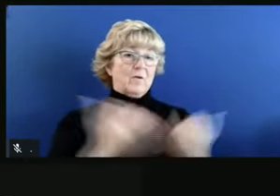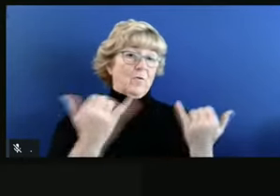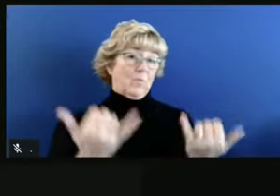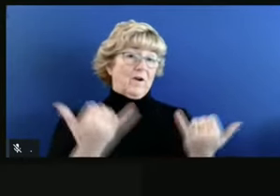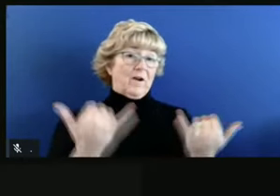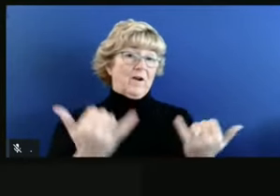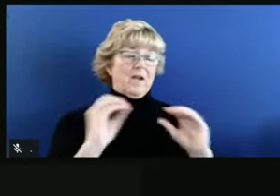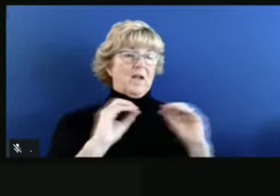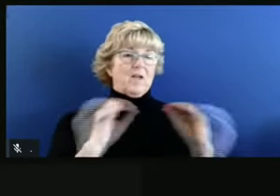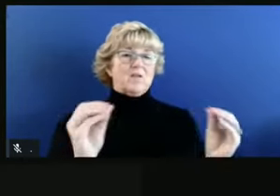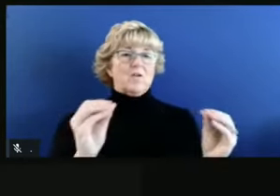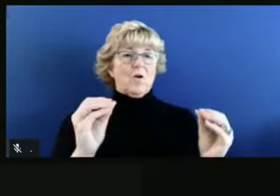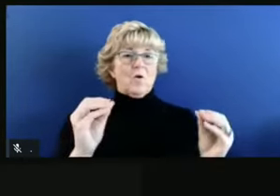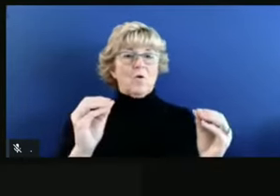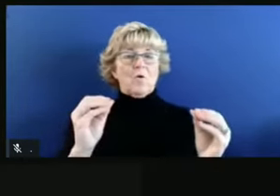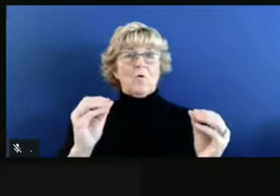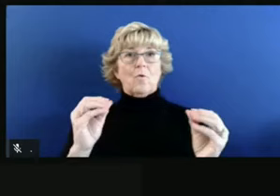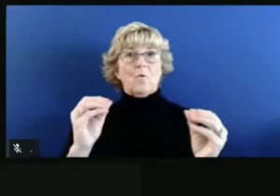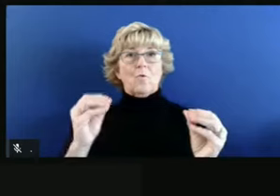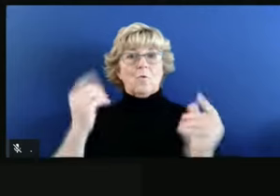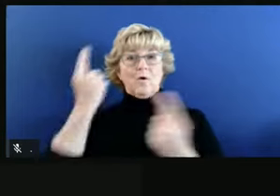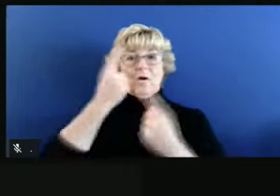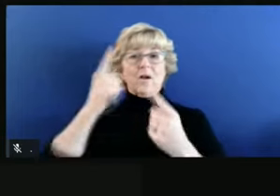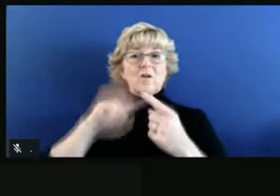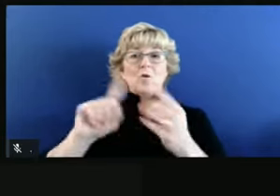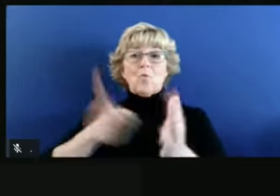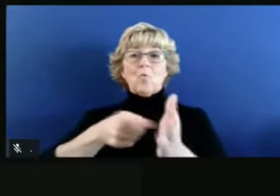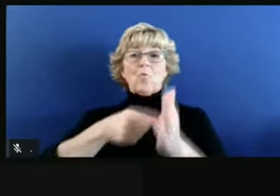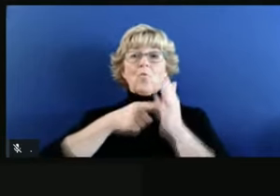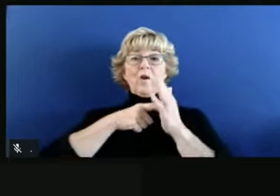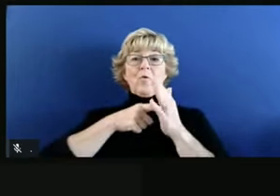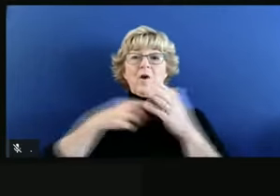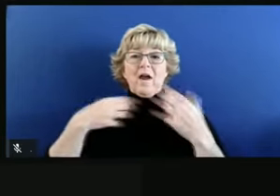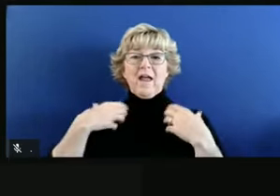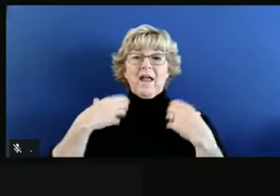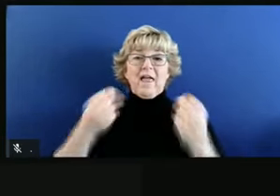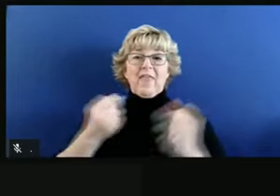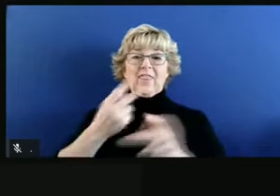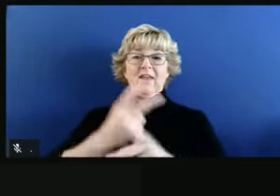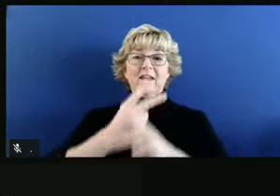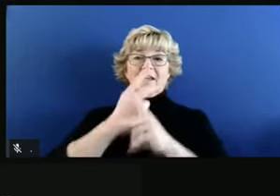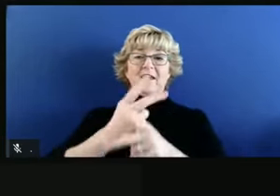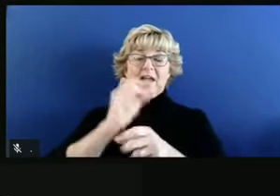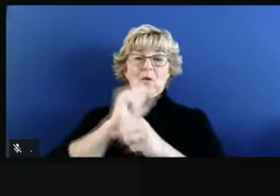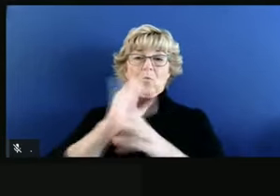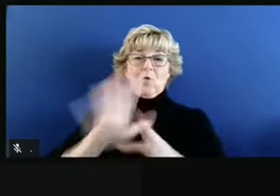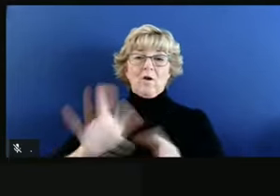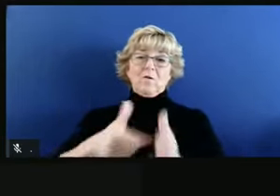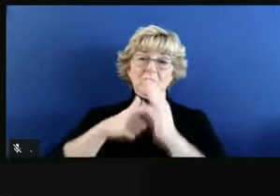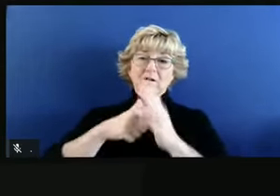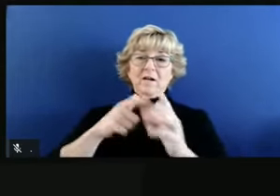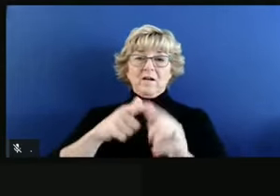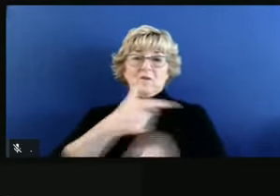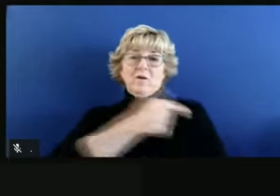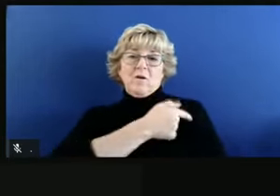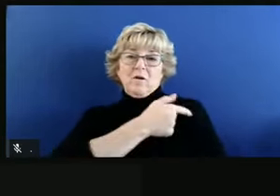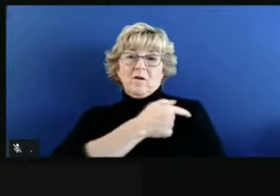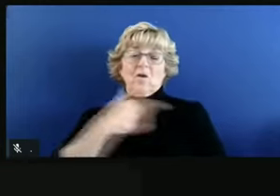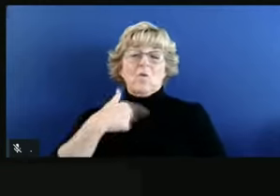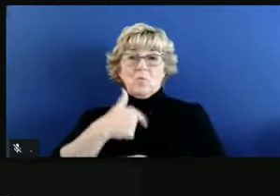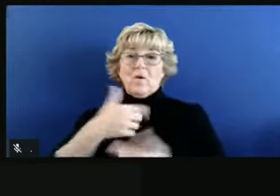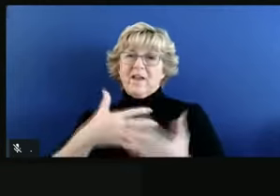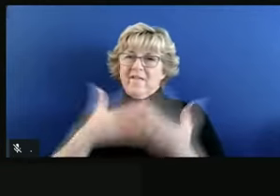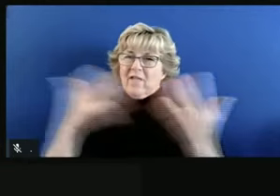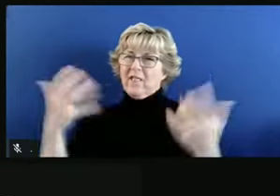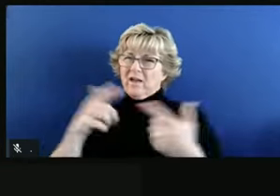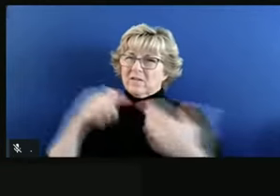consideration at the state level to require healthcare workers to get the vaccine. I think we have a lot to learn about